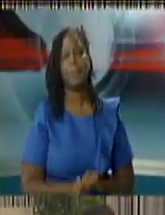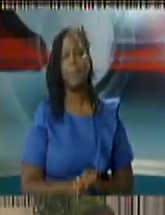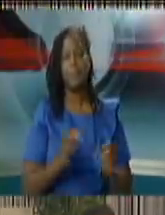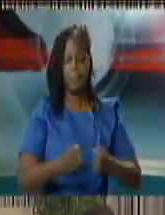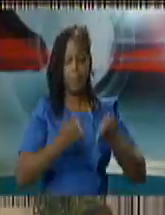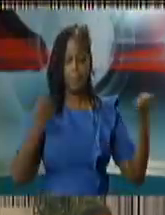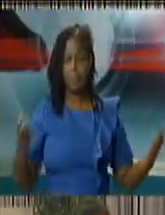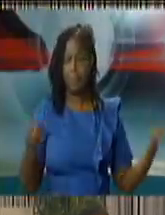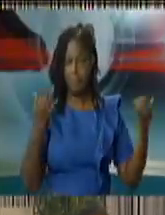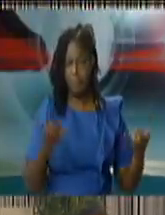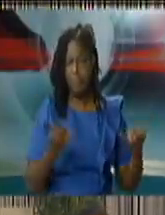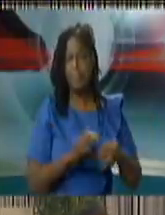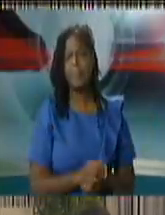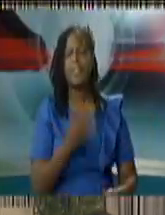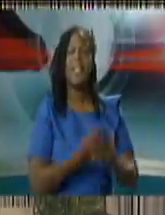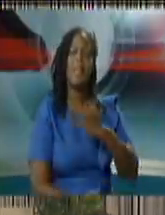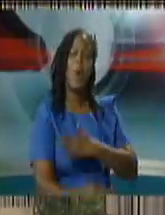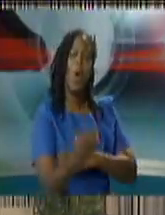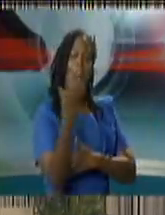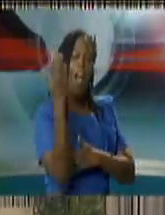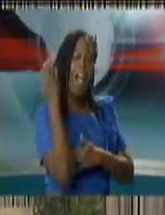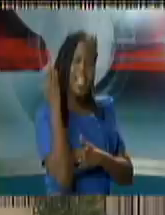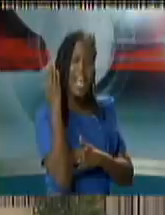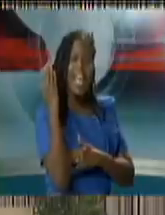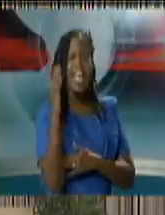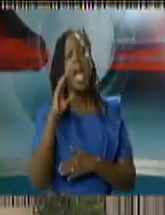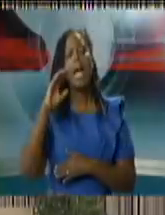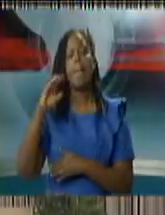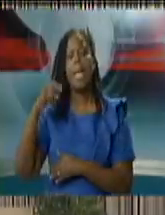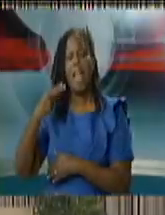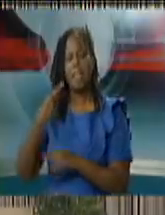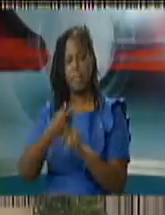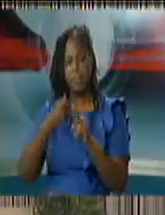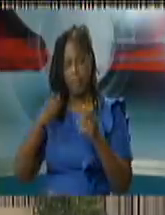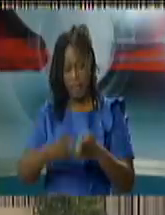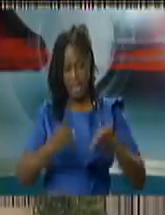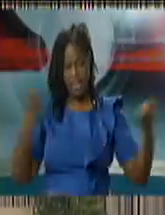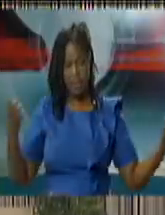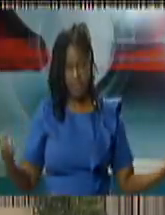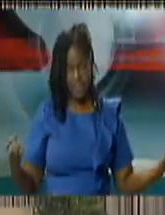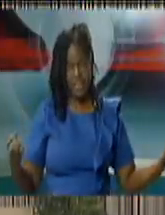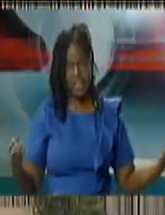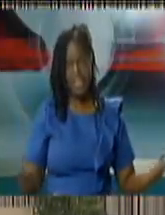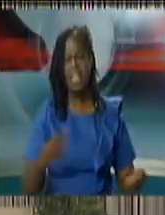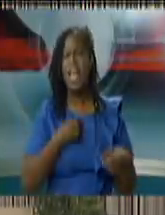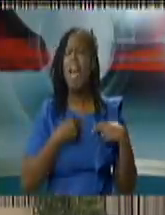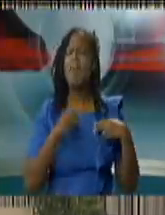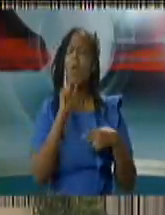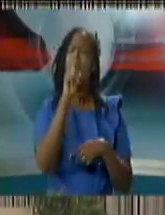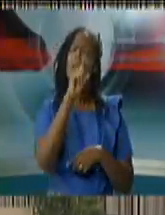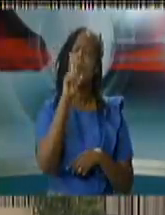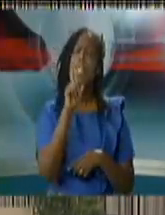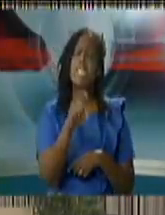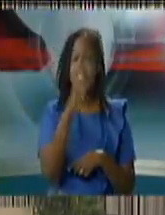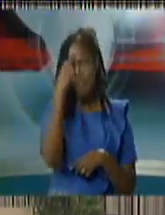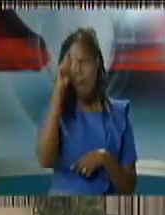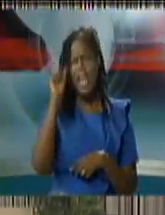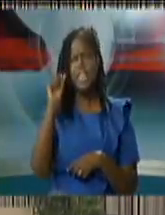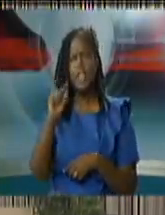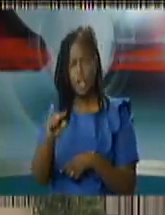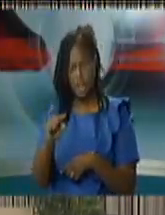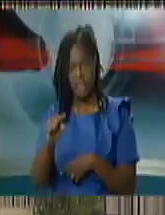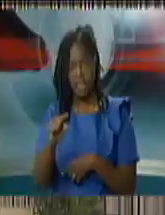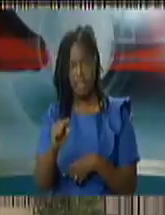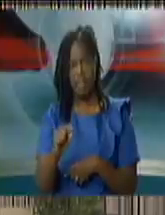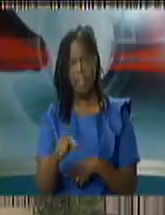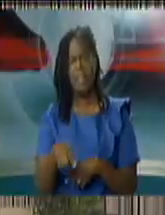good morning camille hunt express hi good morning i just have one question for the ag mr alrawi